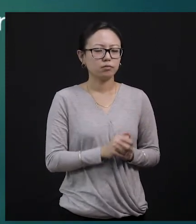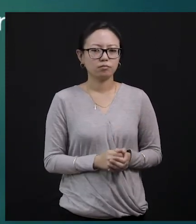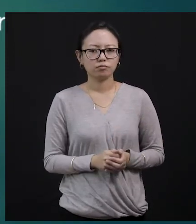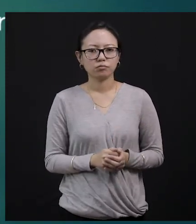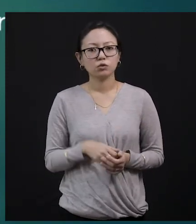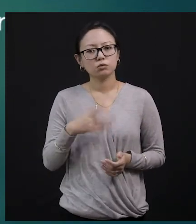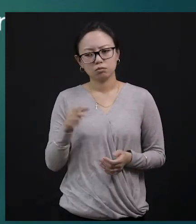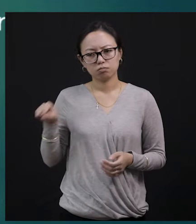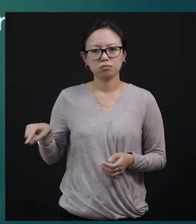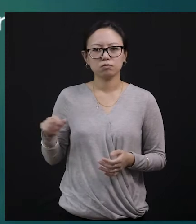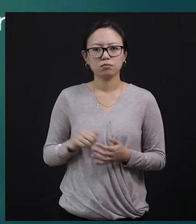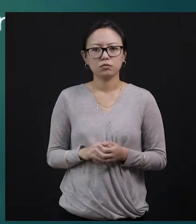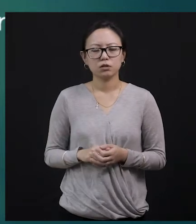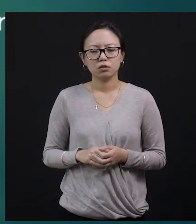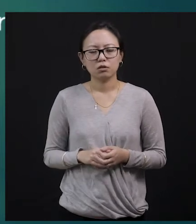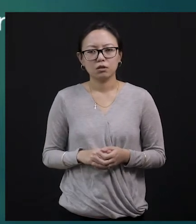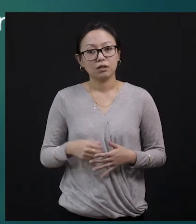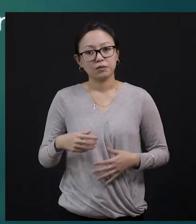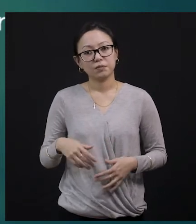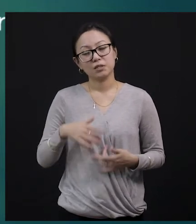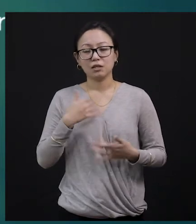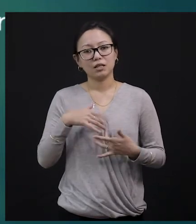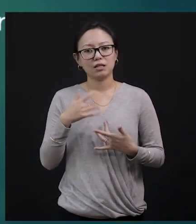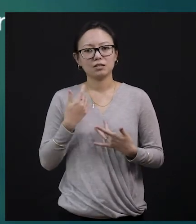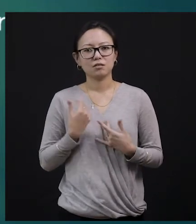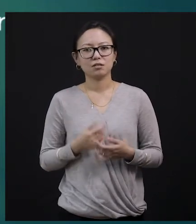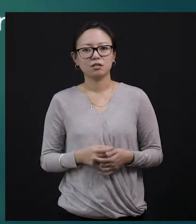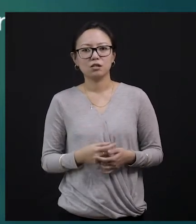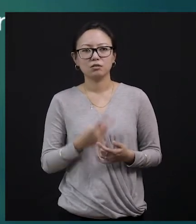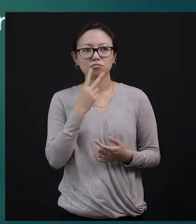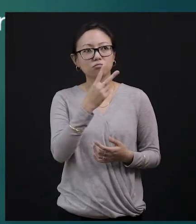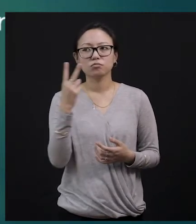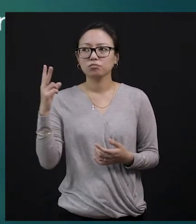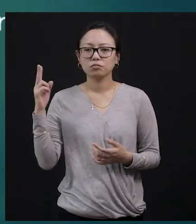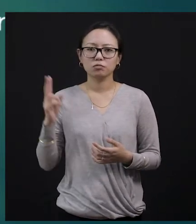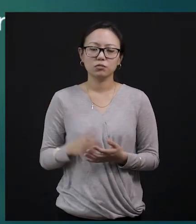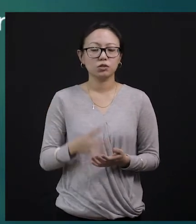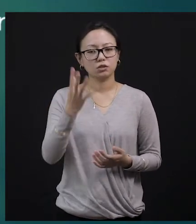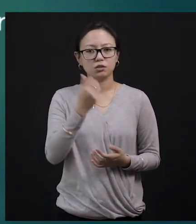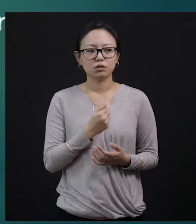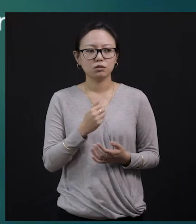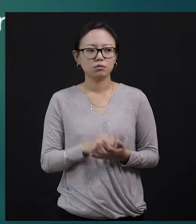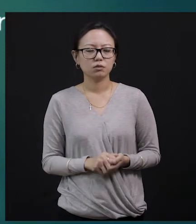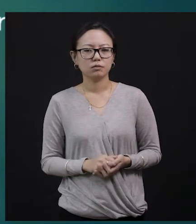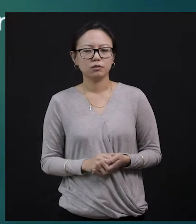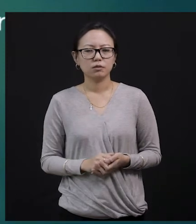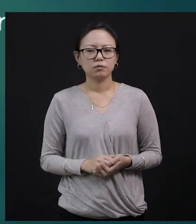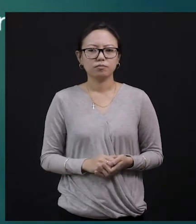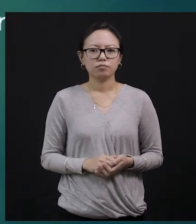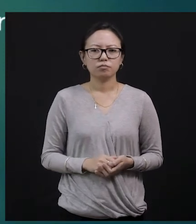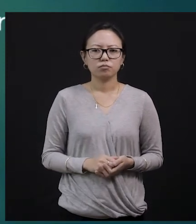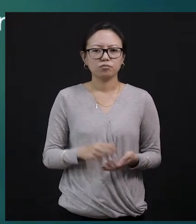around. Whether you buy it or not, it is always exciting to have a look around at the things that are being sold. Because in our regular markets,